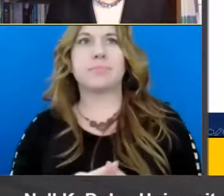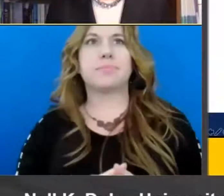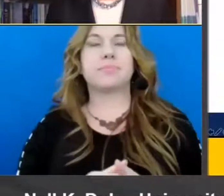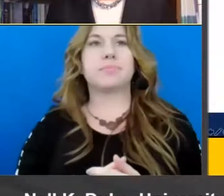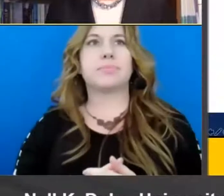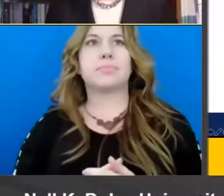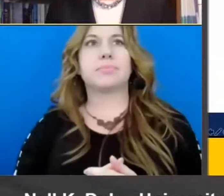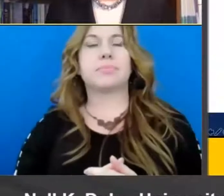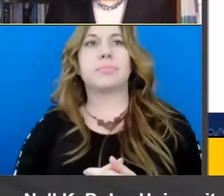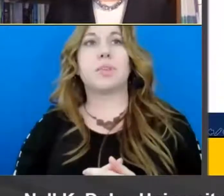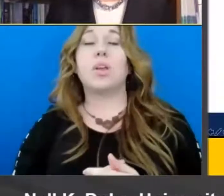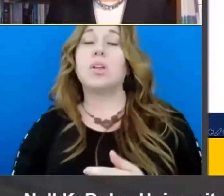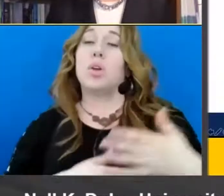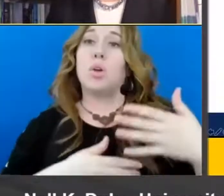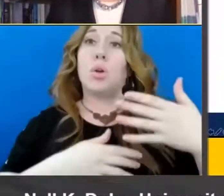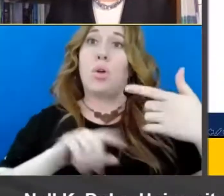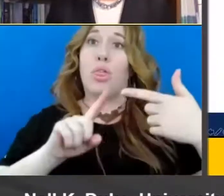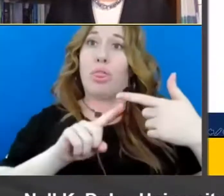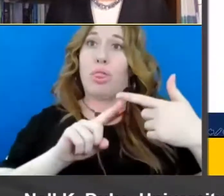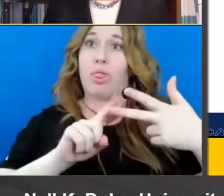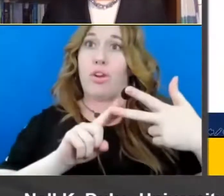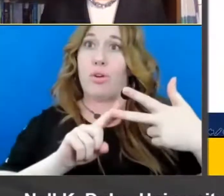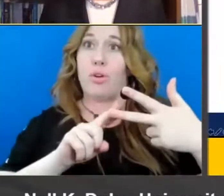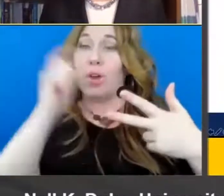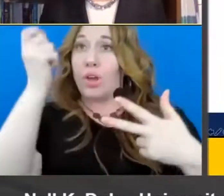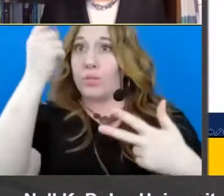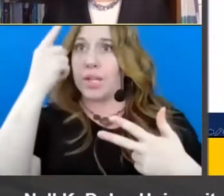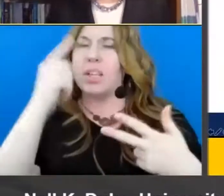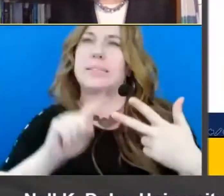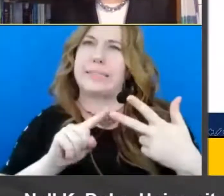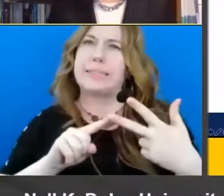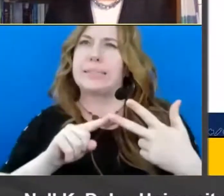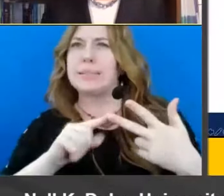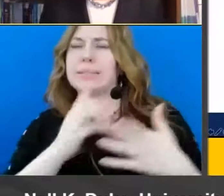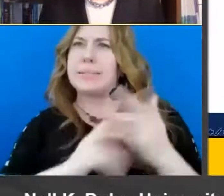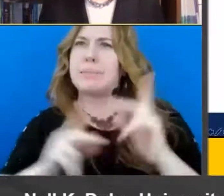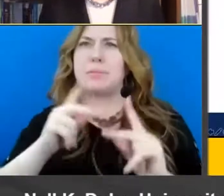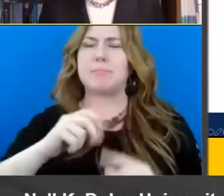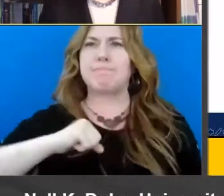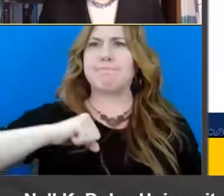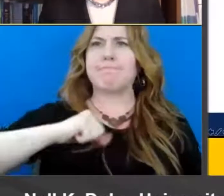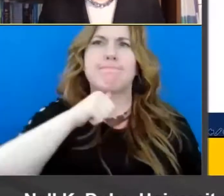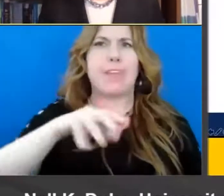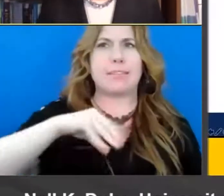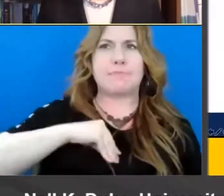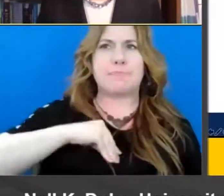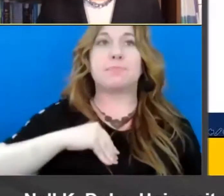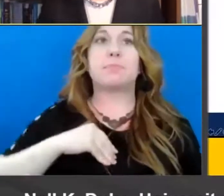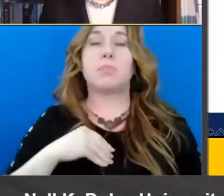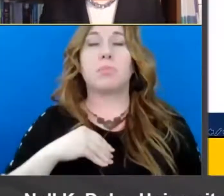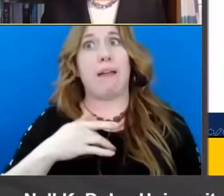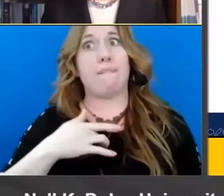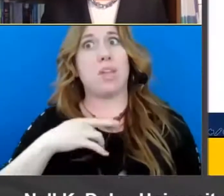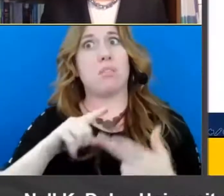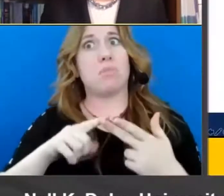so with third understanding um another one that can be a bit of a hard sell in the field but i think really is the most defensible